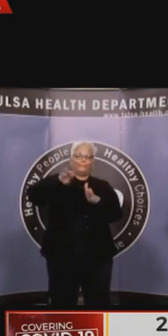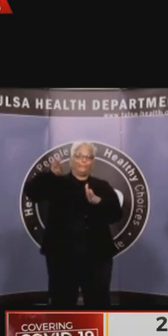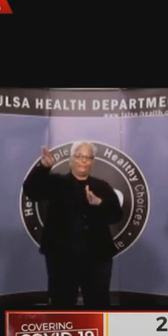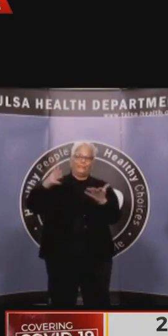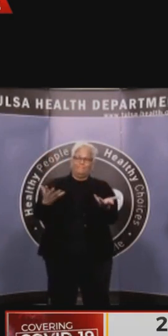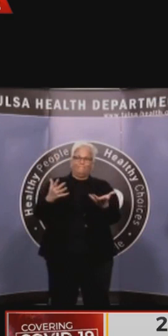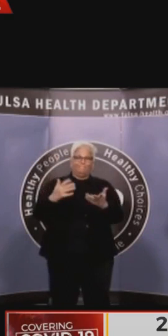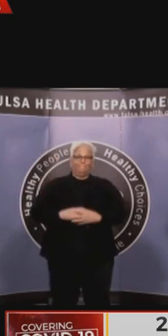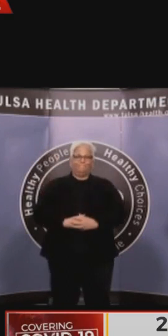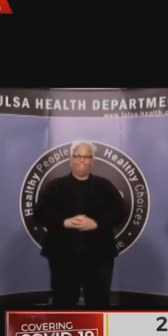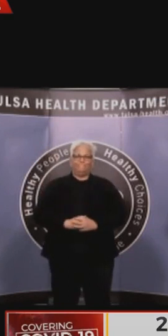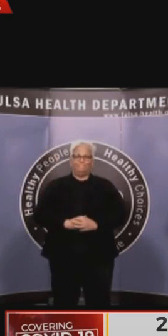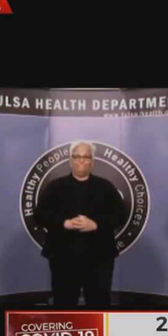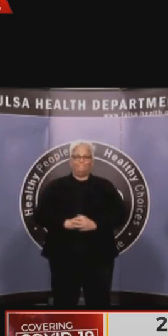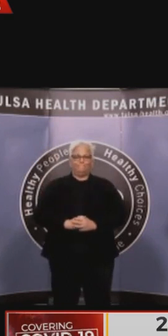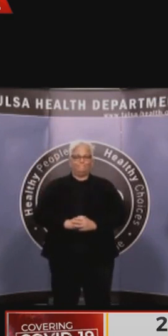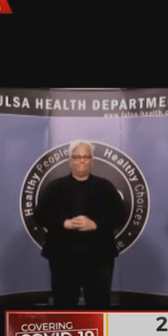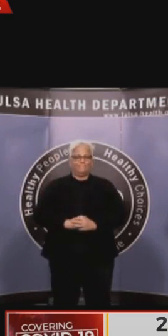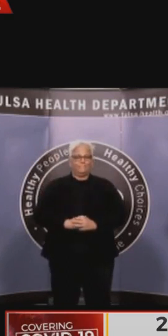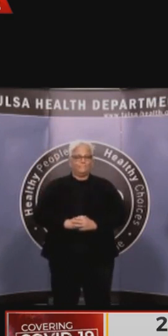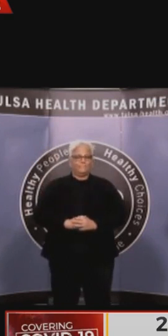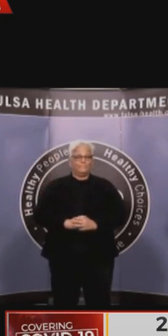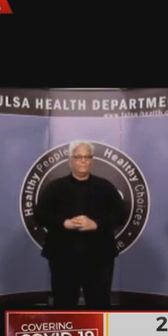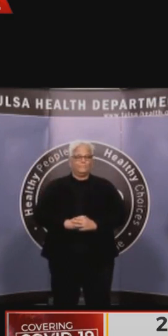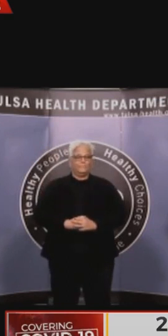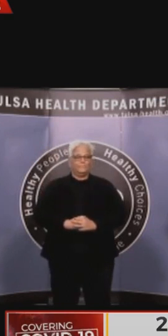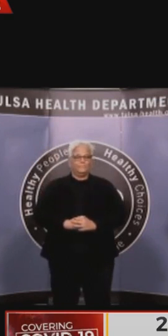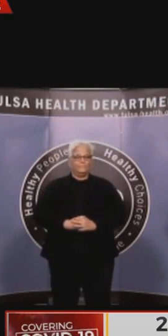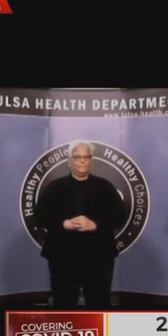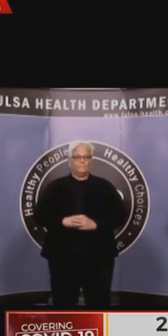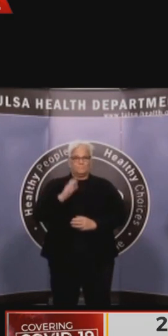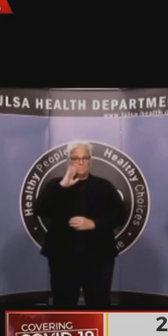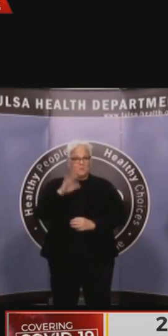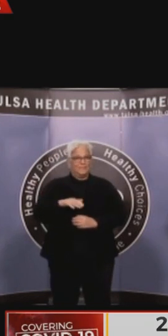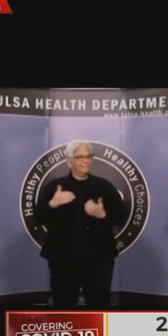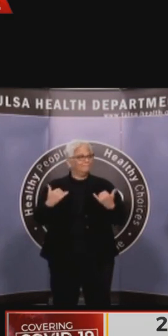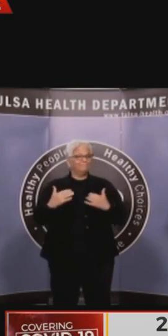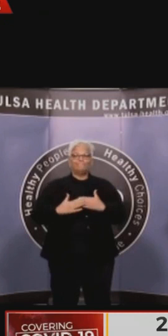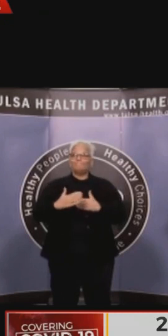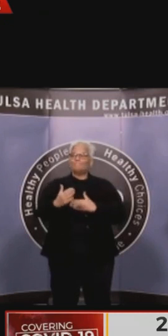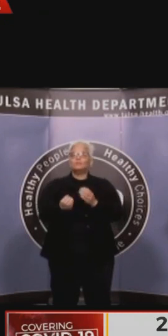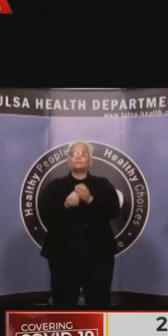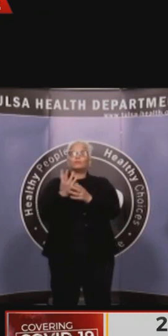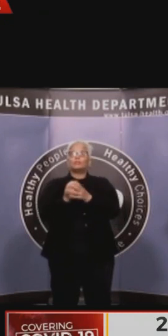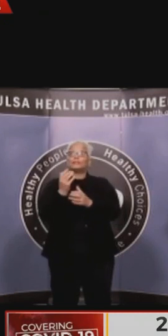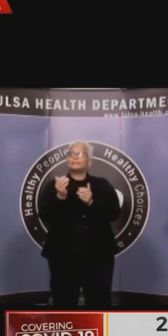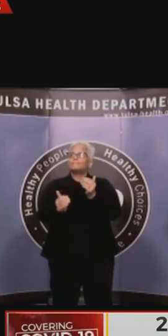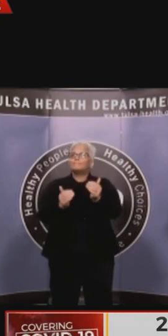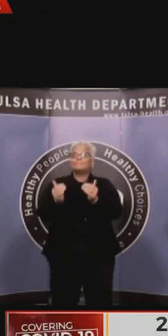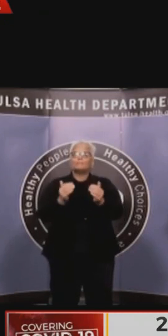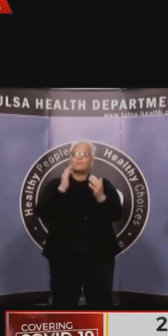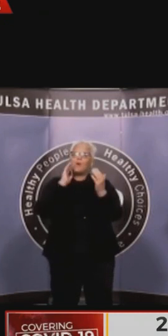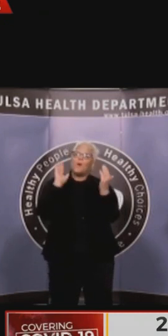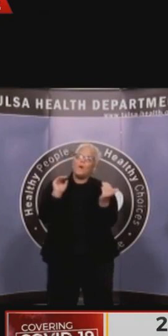a hopeful season. It brings transformation and change from darkness to light. We don't remain in anyone's season or cycle indefinitely, and we won't